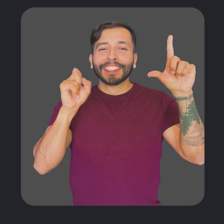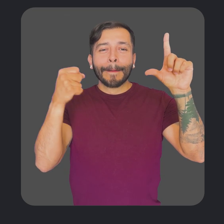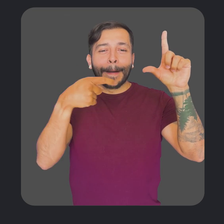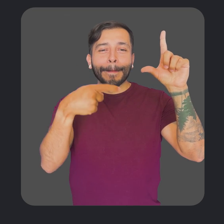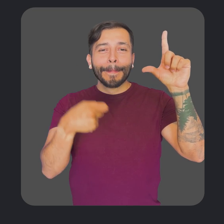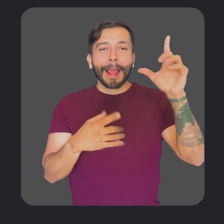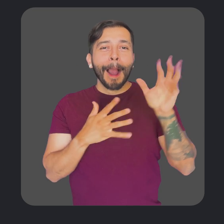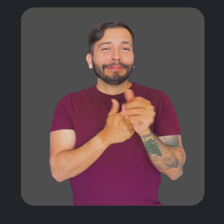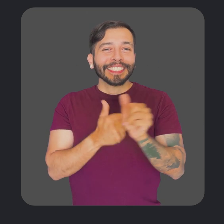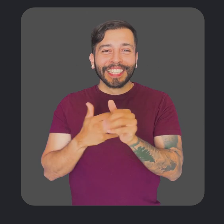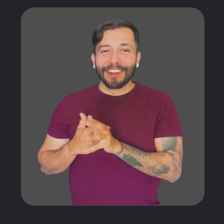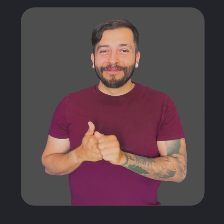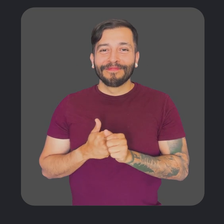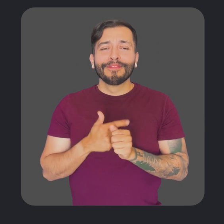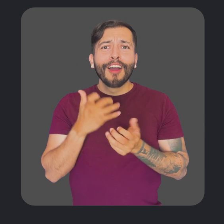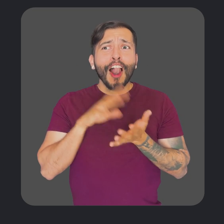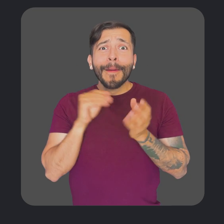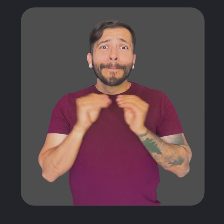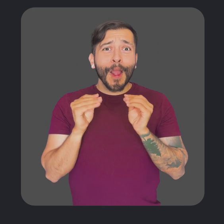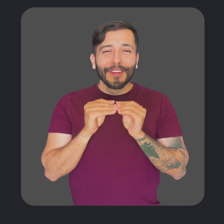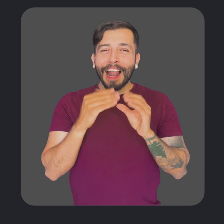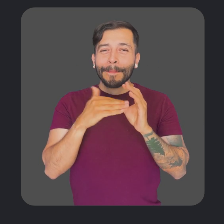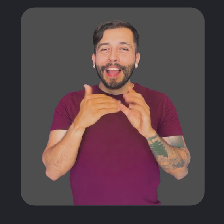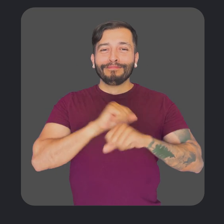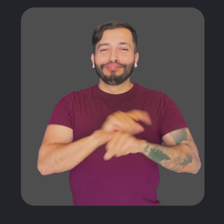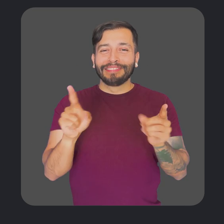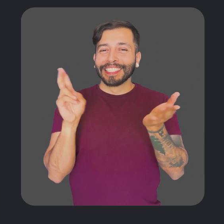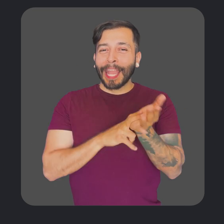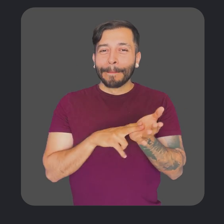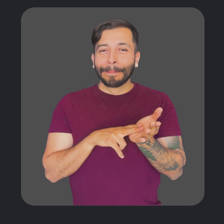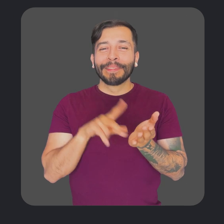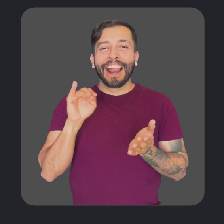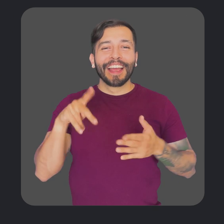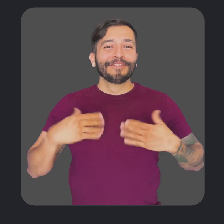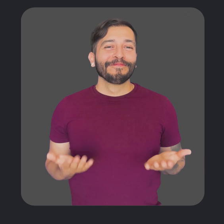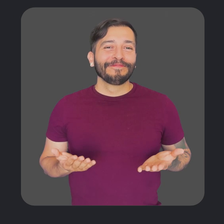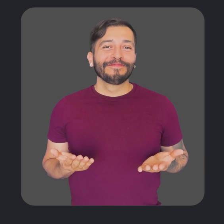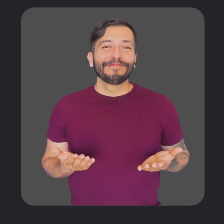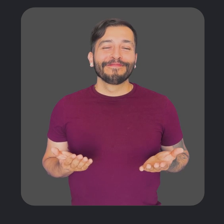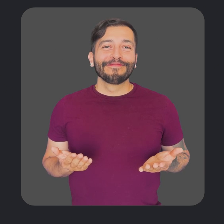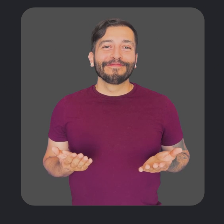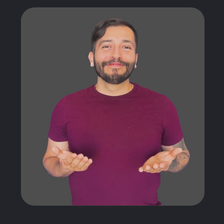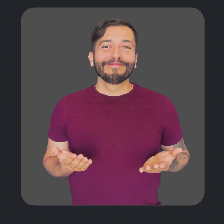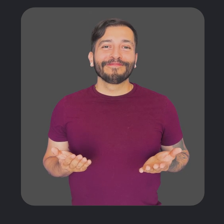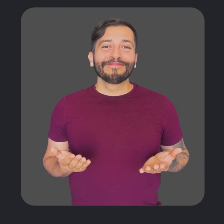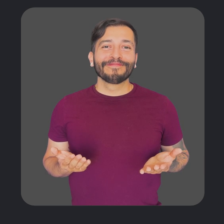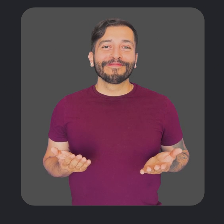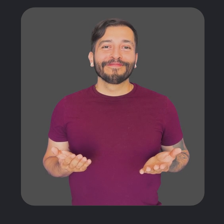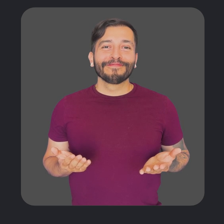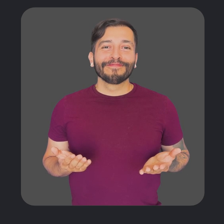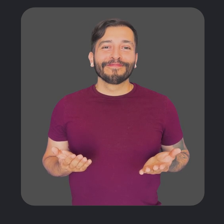to more details about many of these updates. If you want to learn more, sign up for our accessibility newsletter at g.co slash